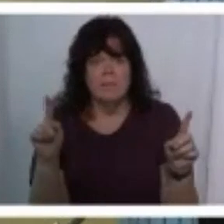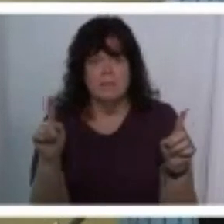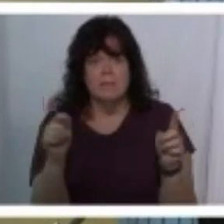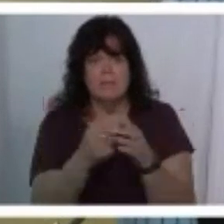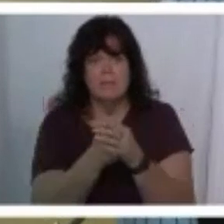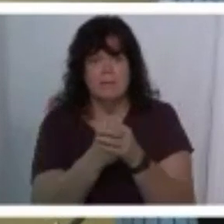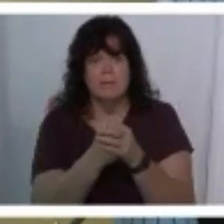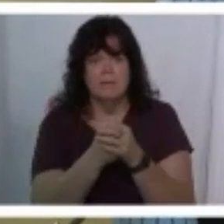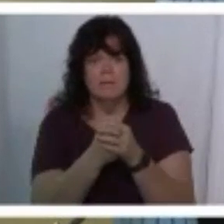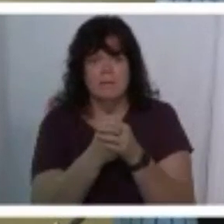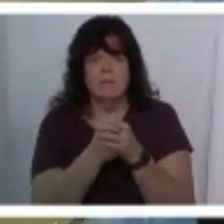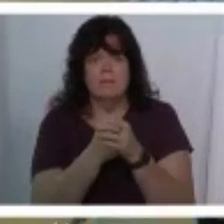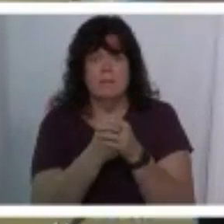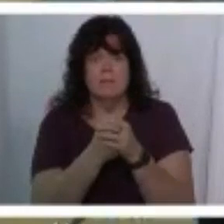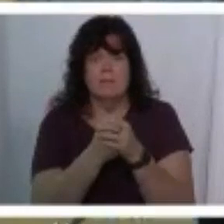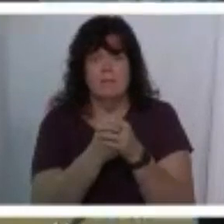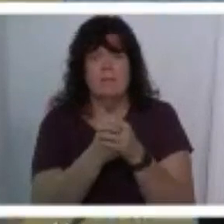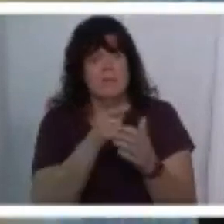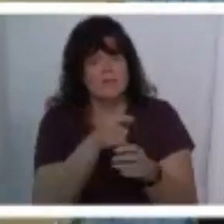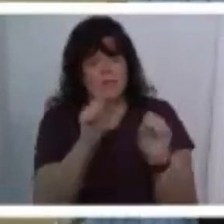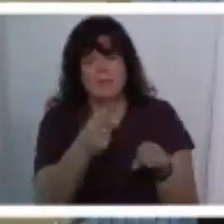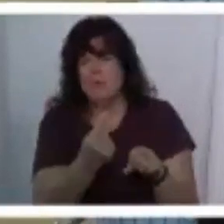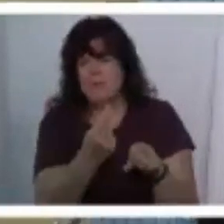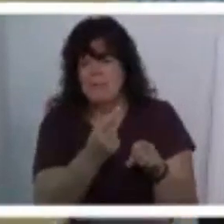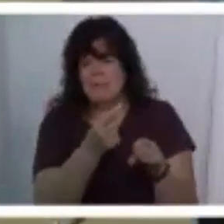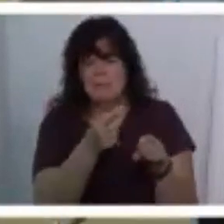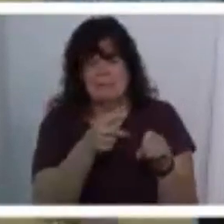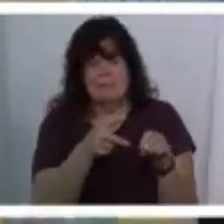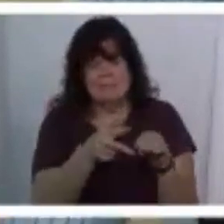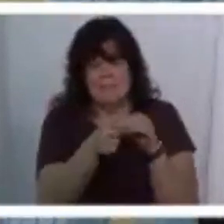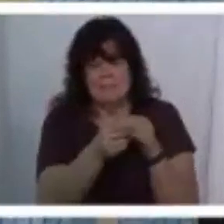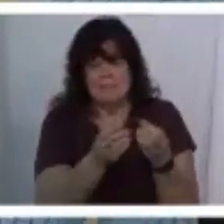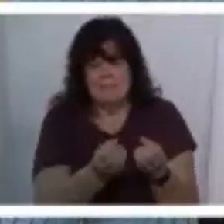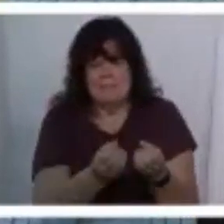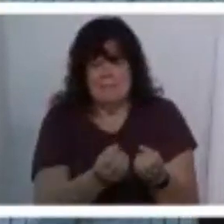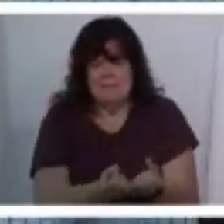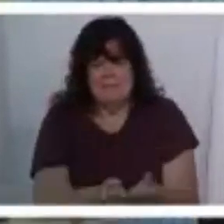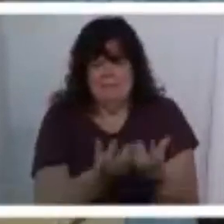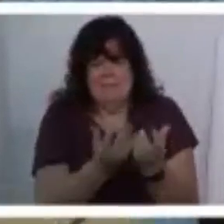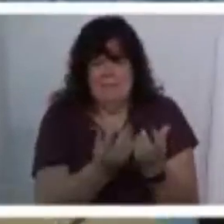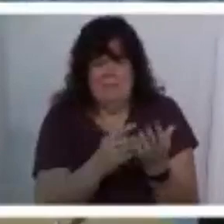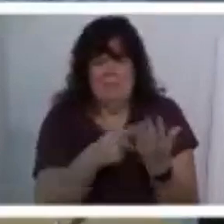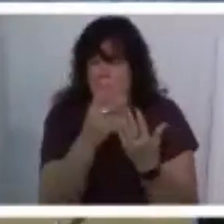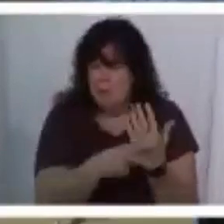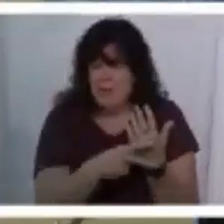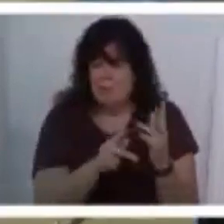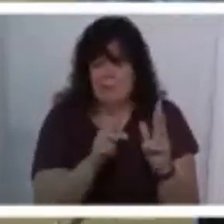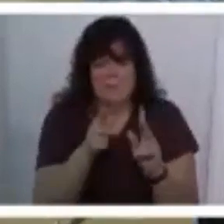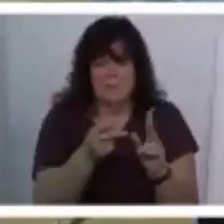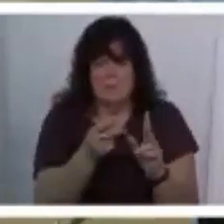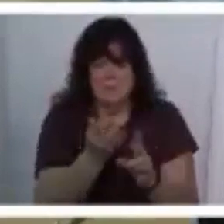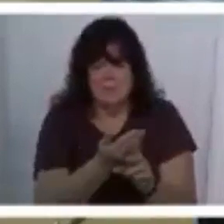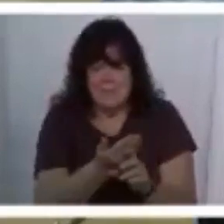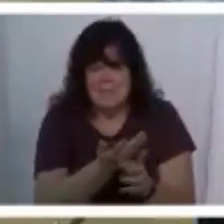but you can only cut so many people and so many programs before people who have been happy with